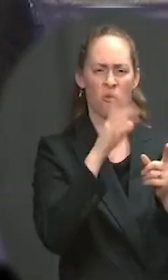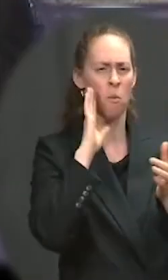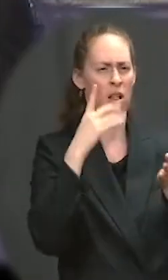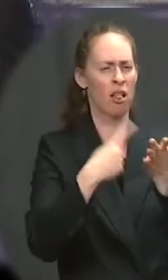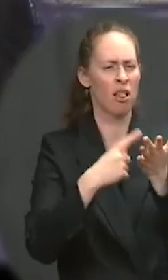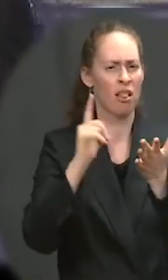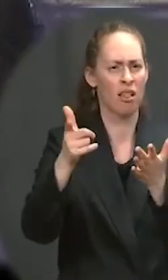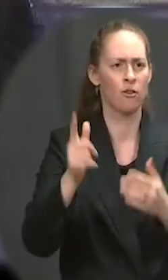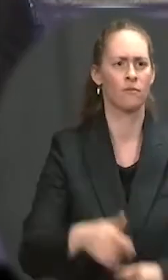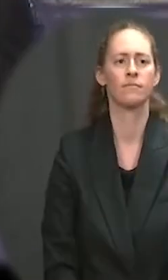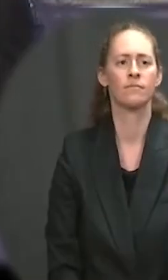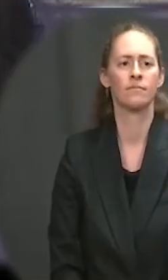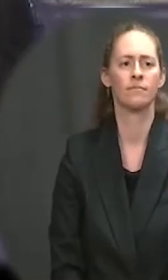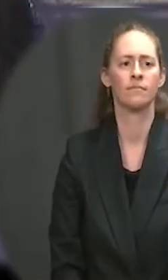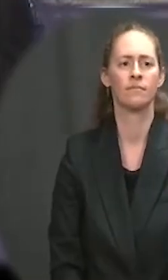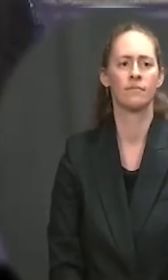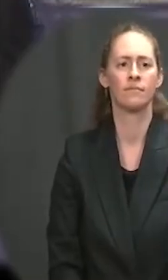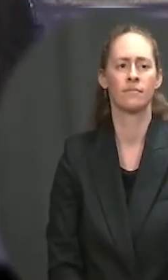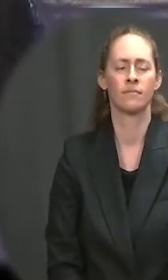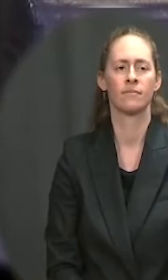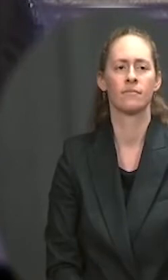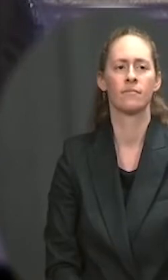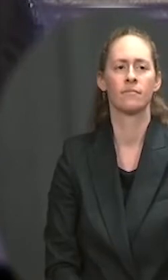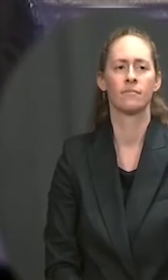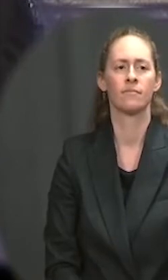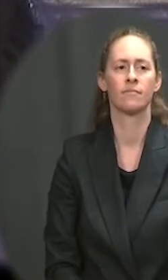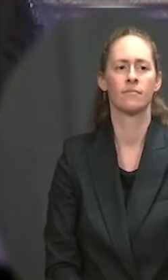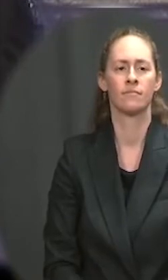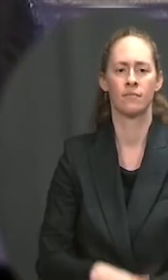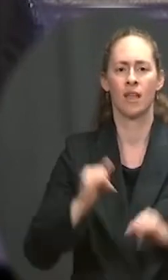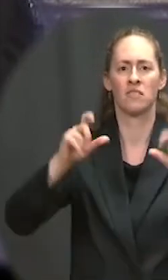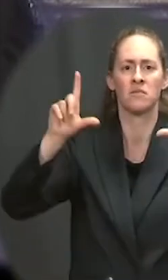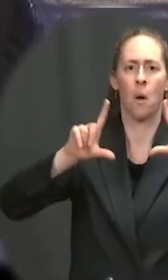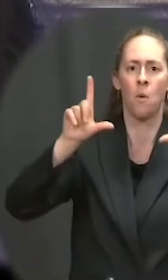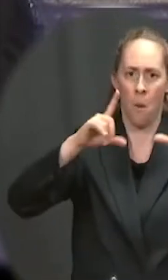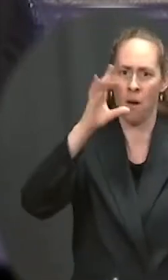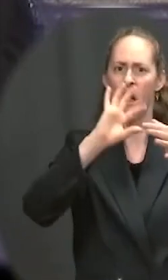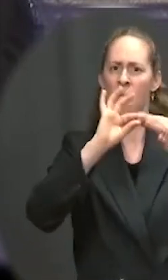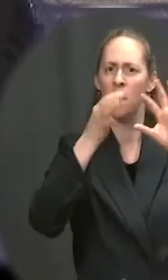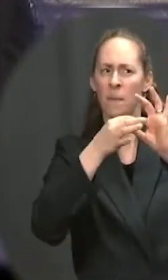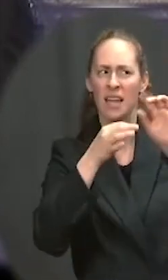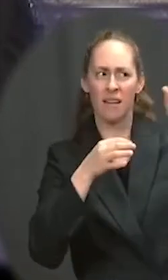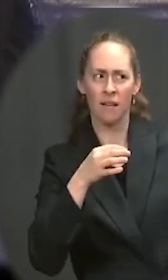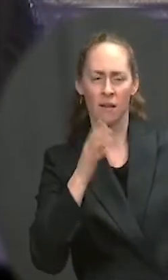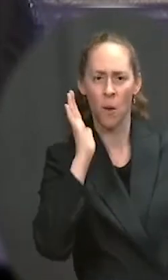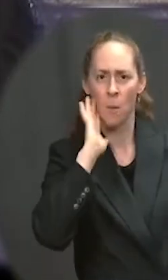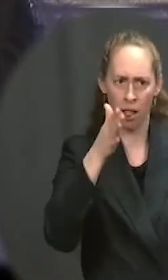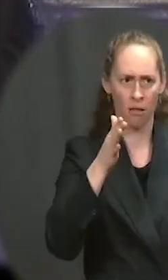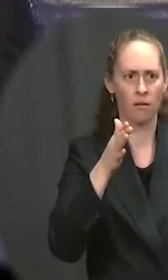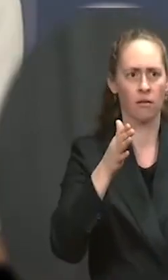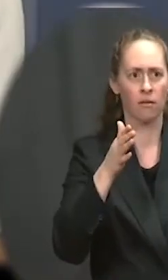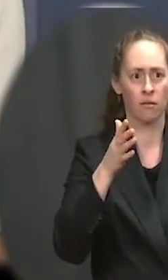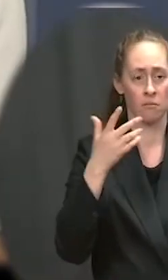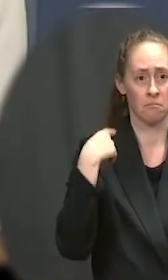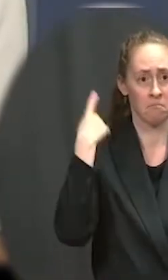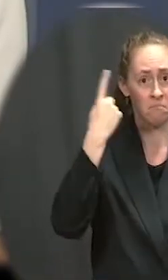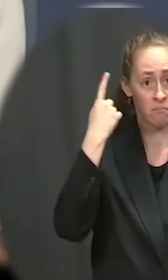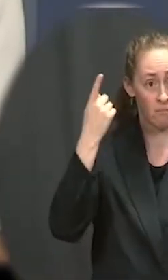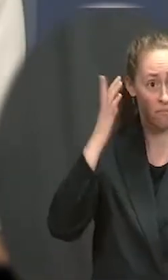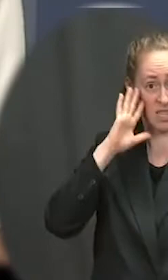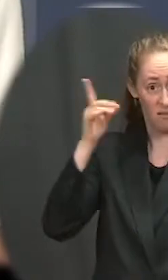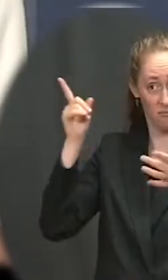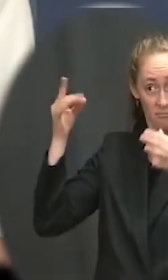weeks out. Mm-hmm. At what point does the President need to make a decision about his attendance? His attendance?